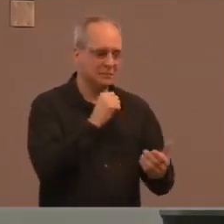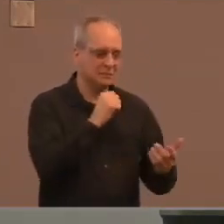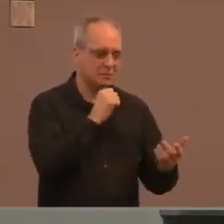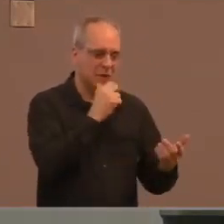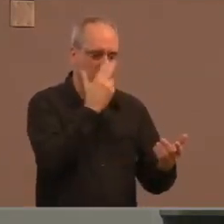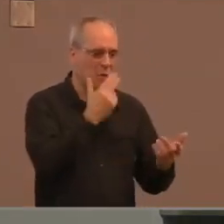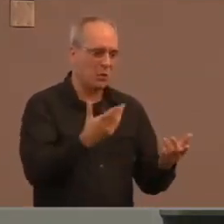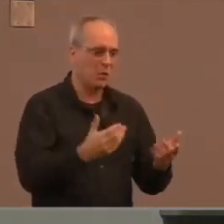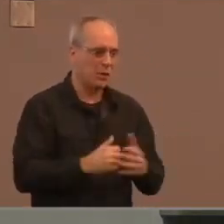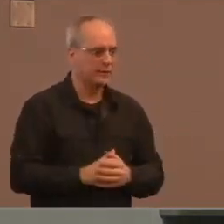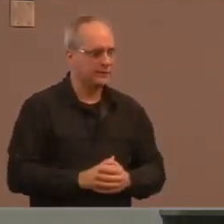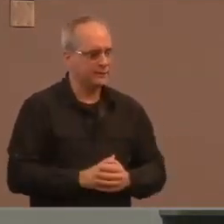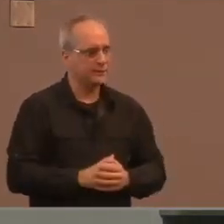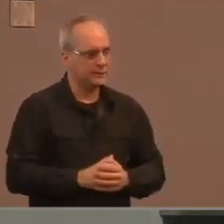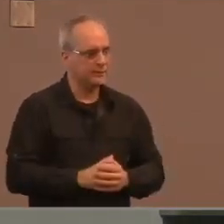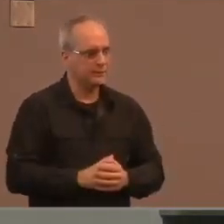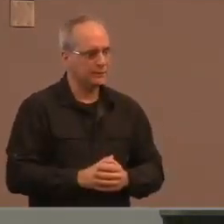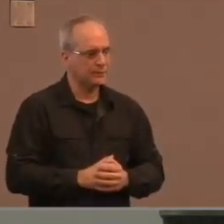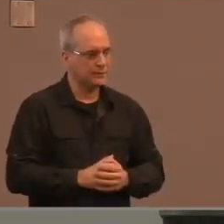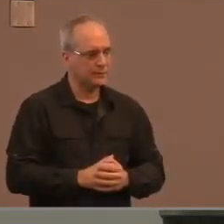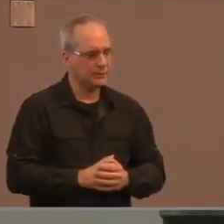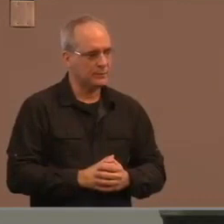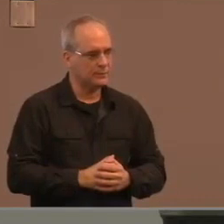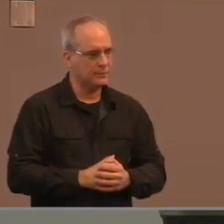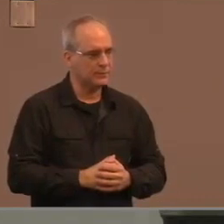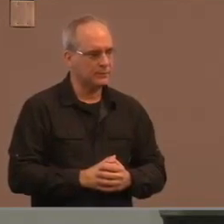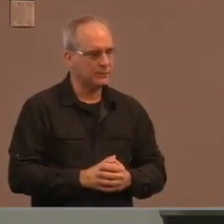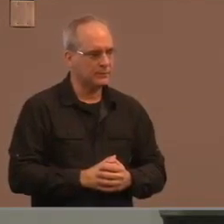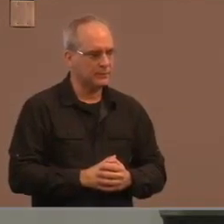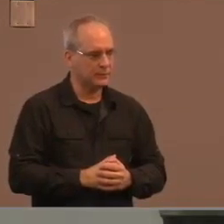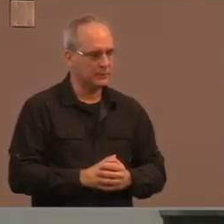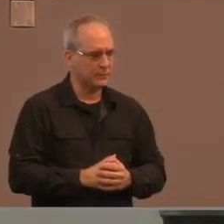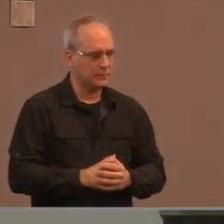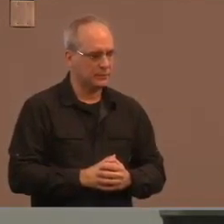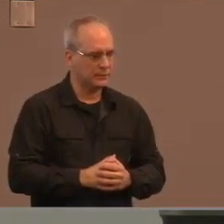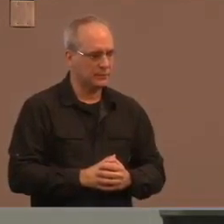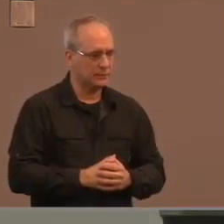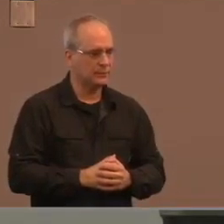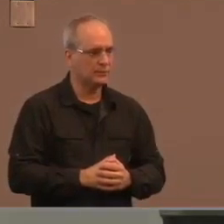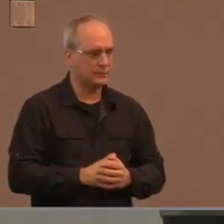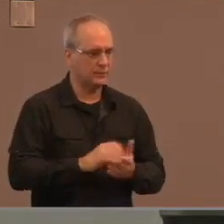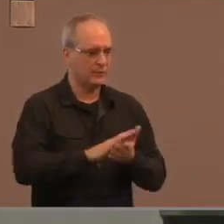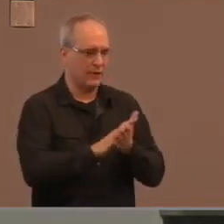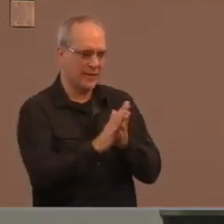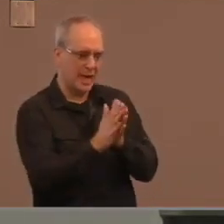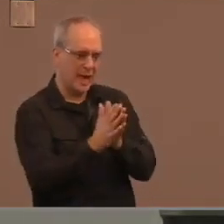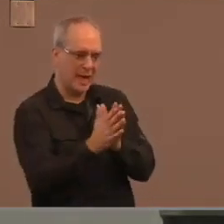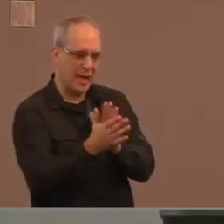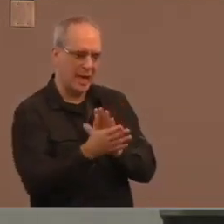and I mean everything, is more difficult for people with intellectual disabilities.